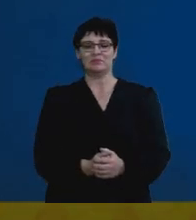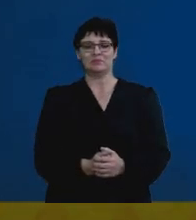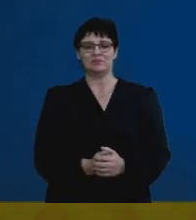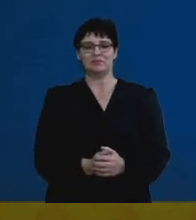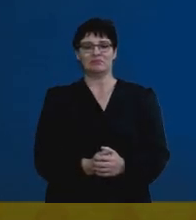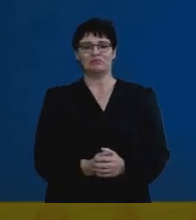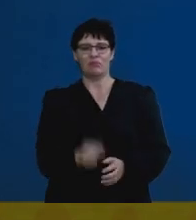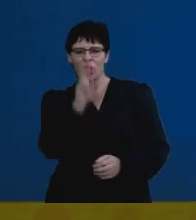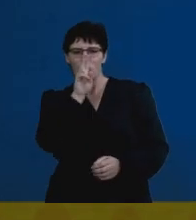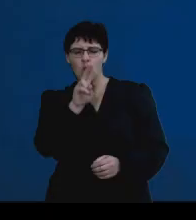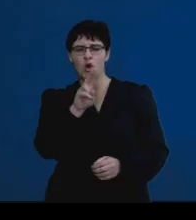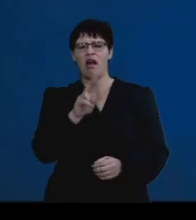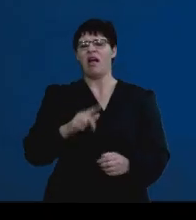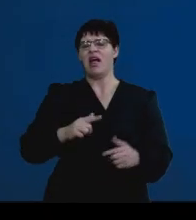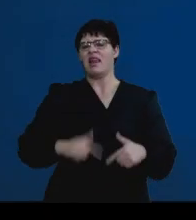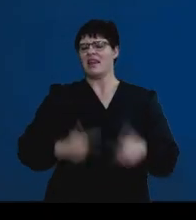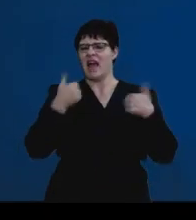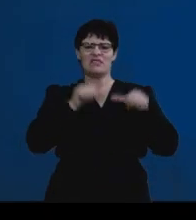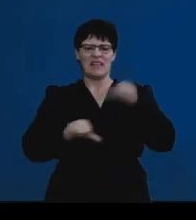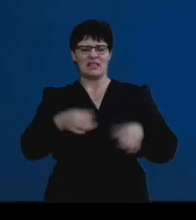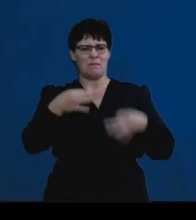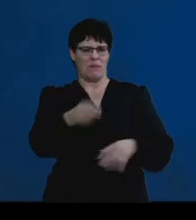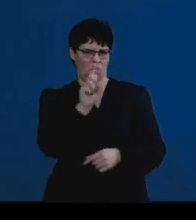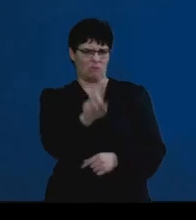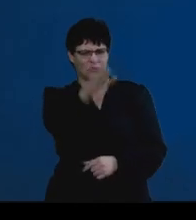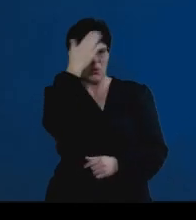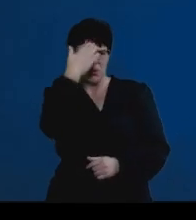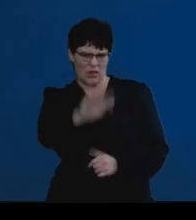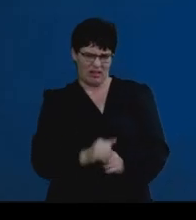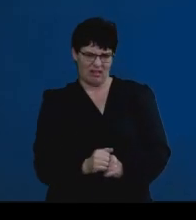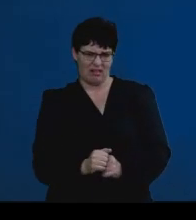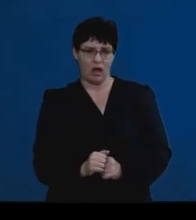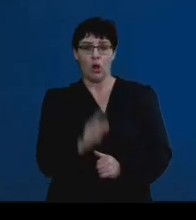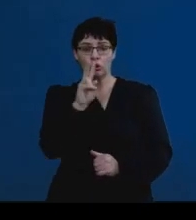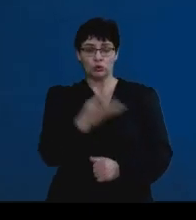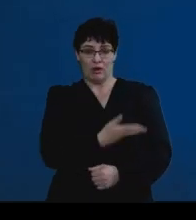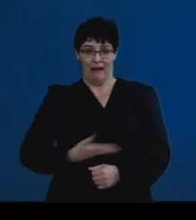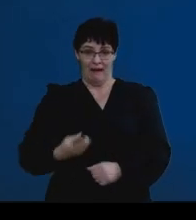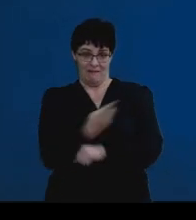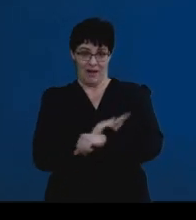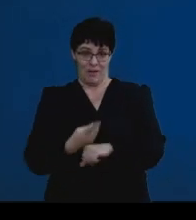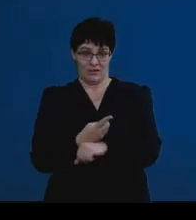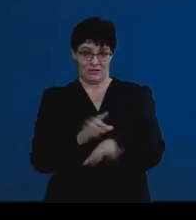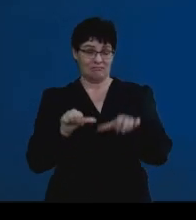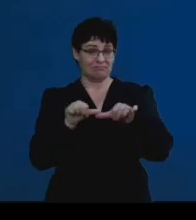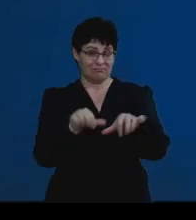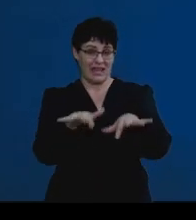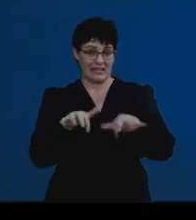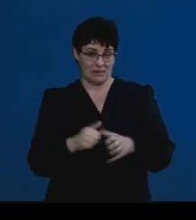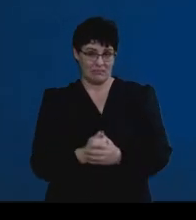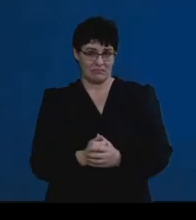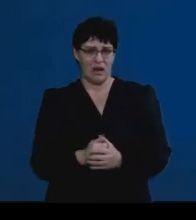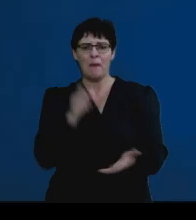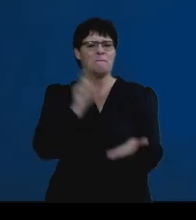When we look at Life Sciences Paper 1, we know that this is a two and a half hour exam. It is 150